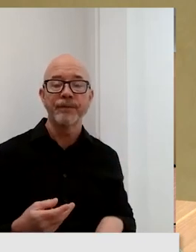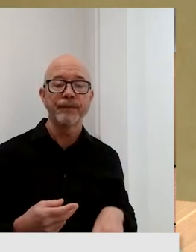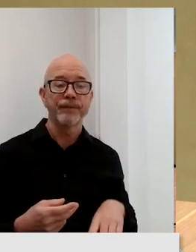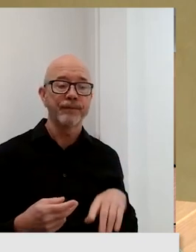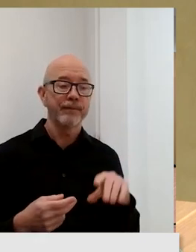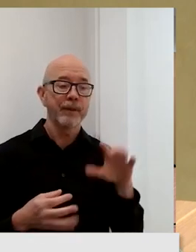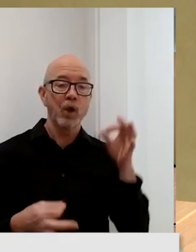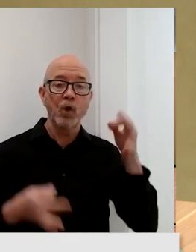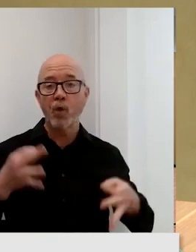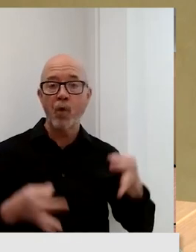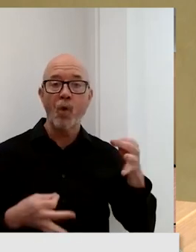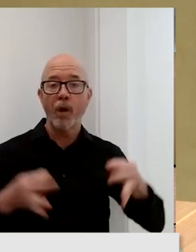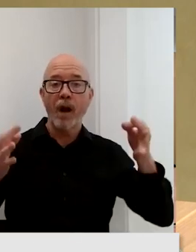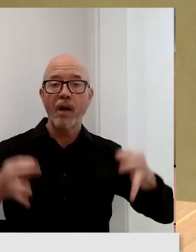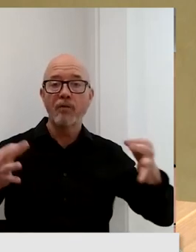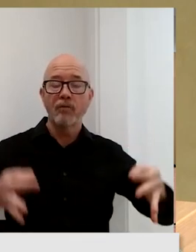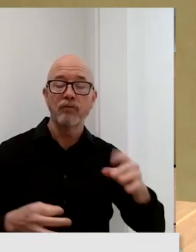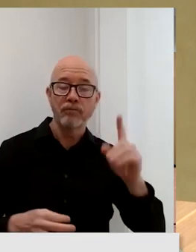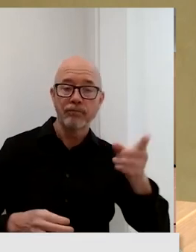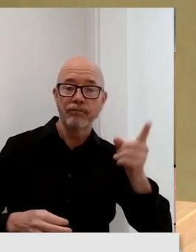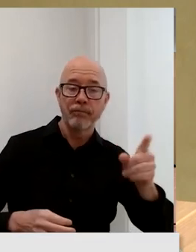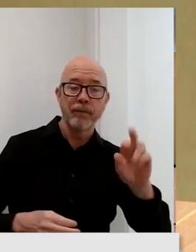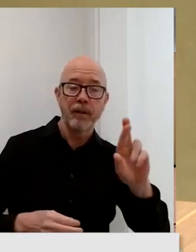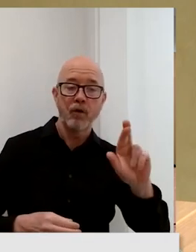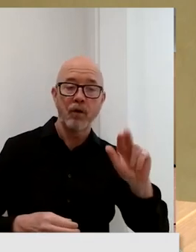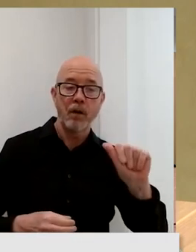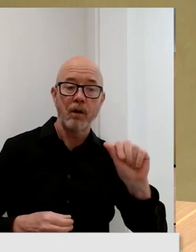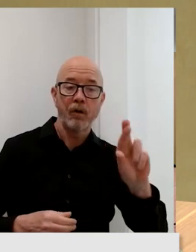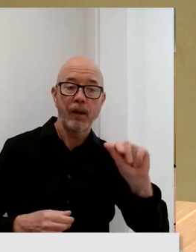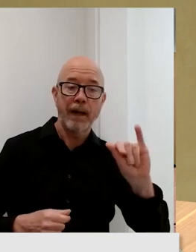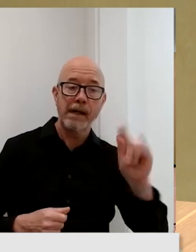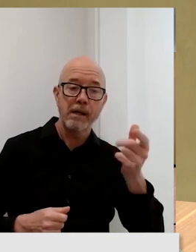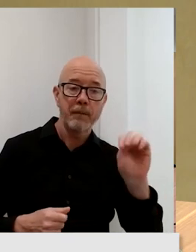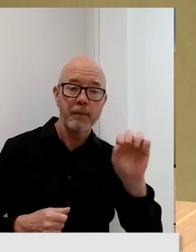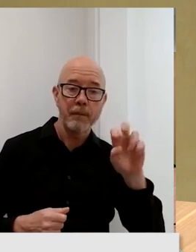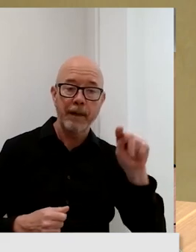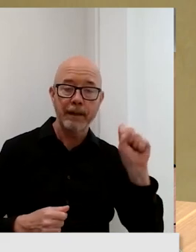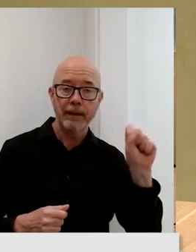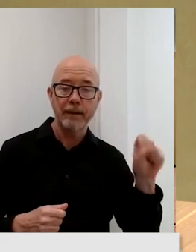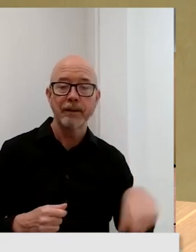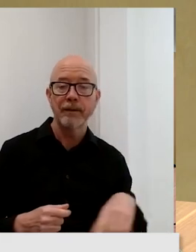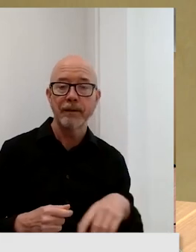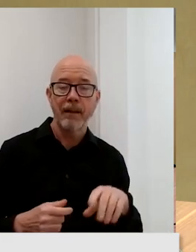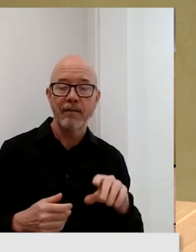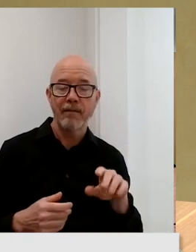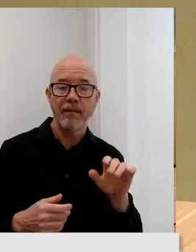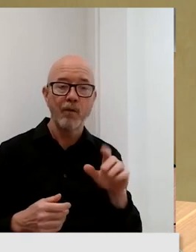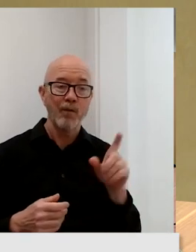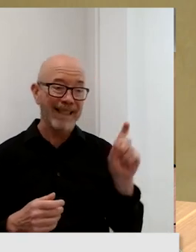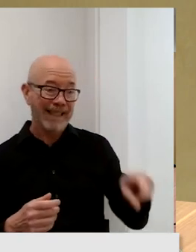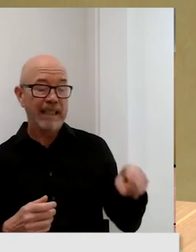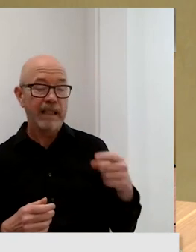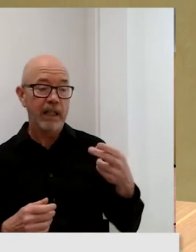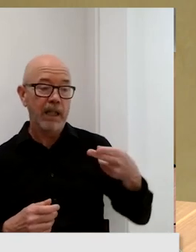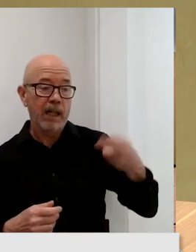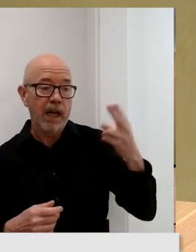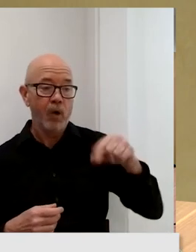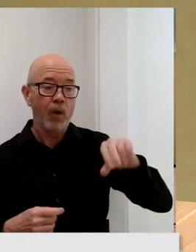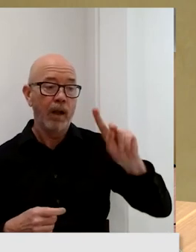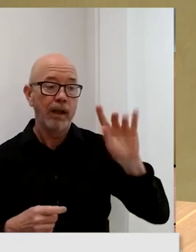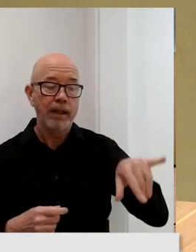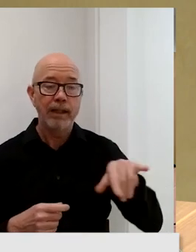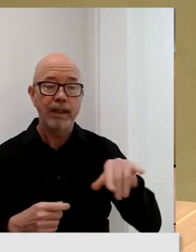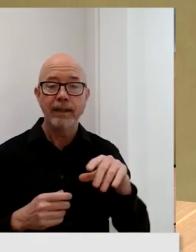arraignments, et cetera. Uh, we need high quality sites for along the VIT